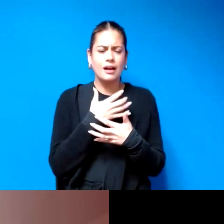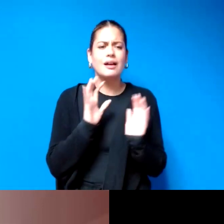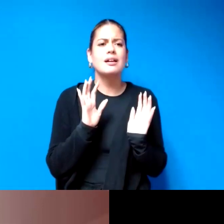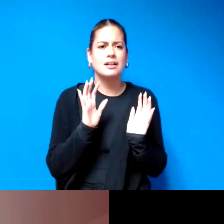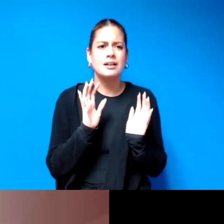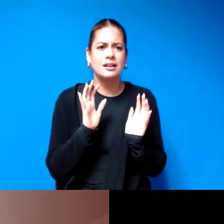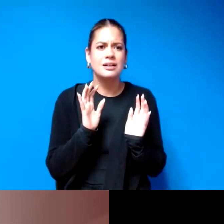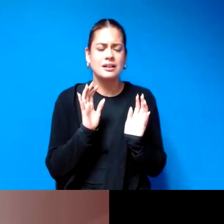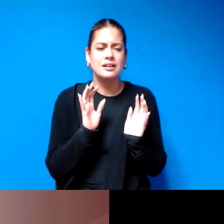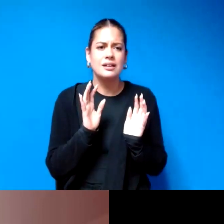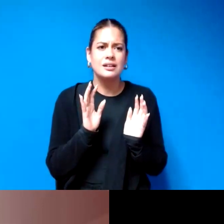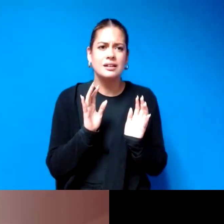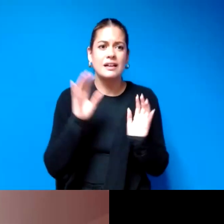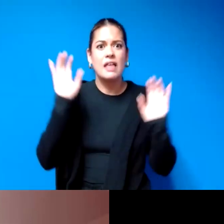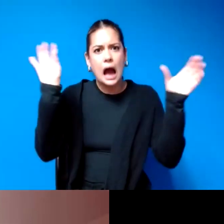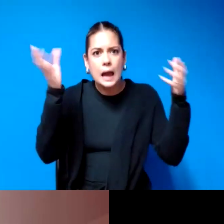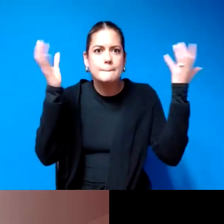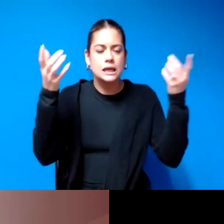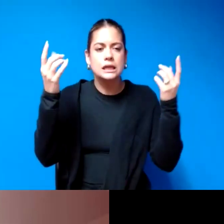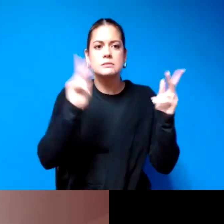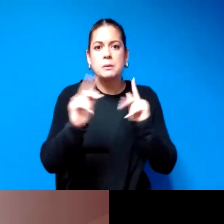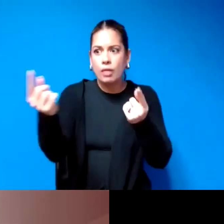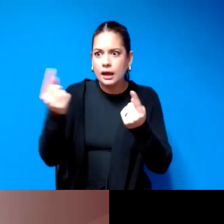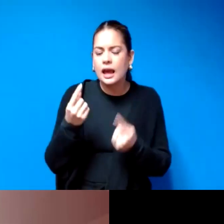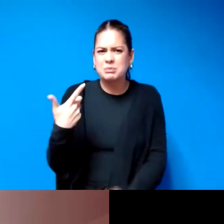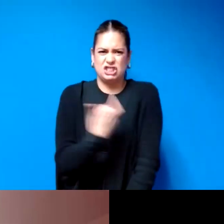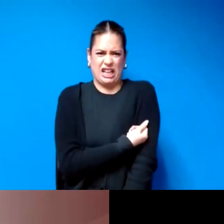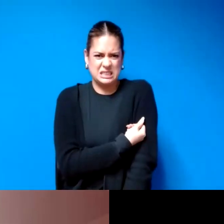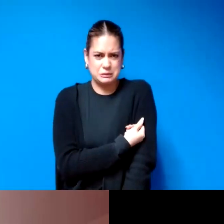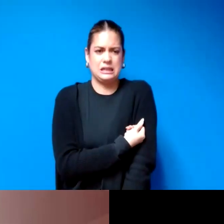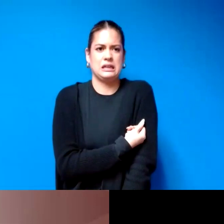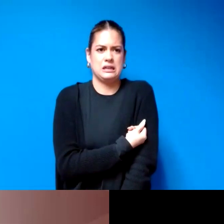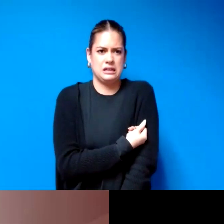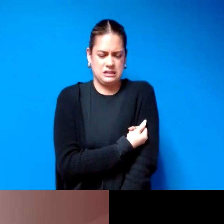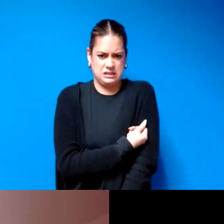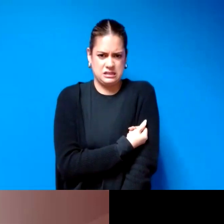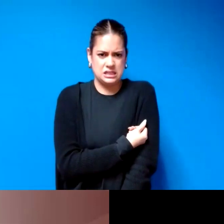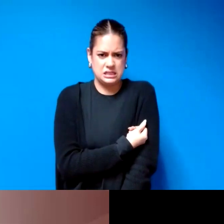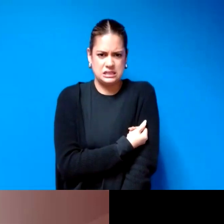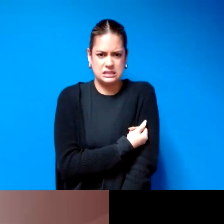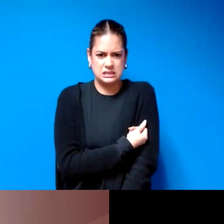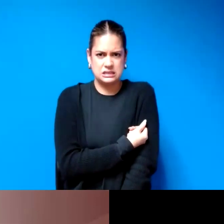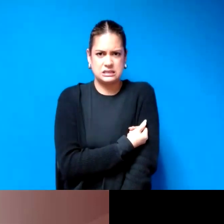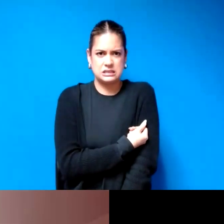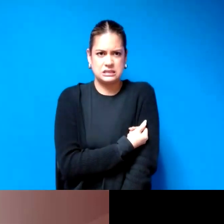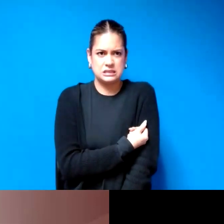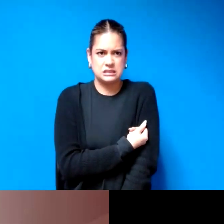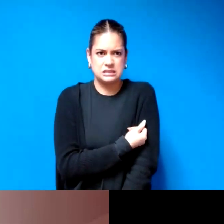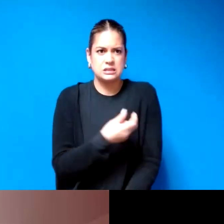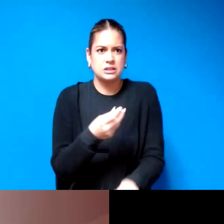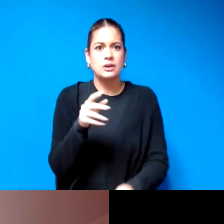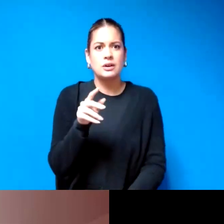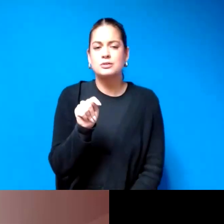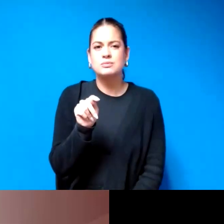um ambulance people who were there injected me with uh with um a fast-acting